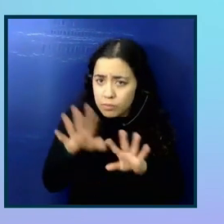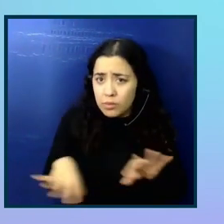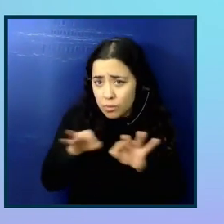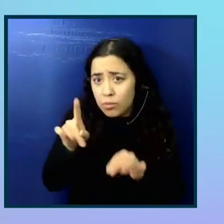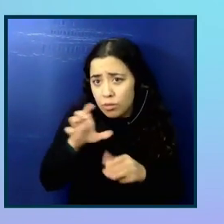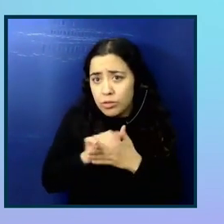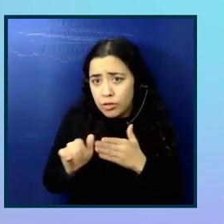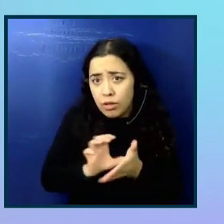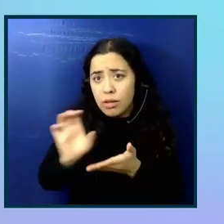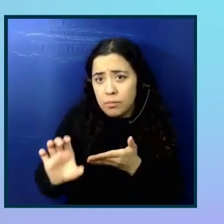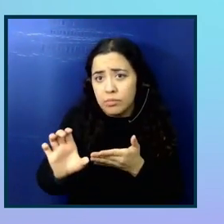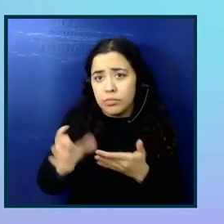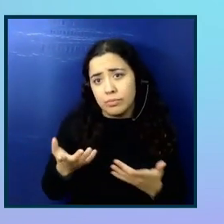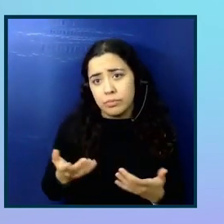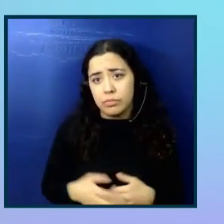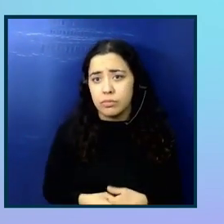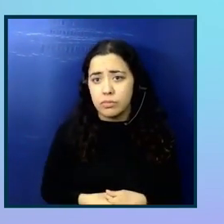the higher rate?